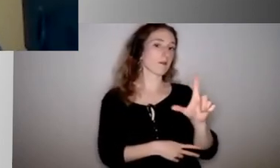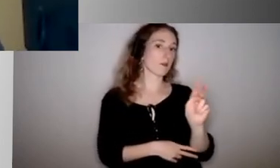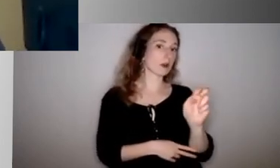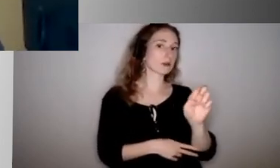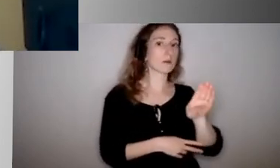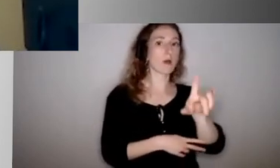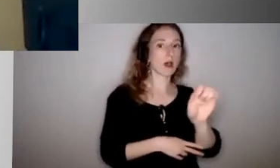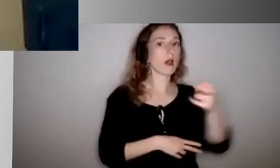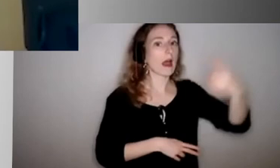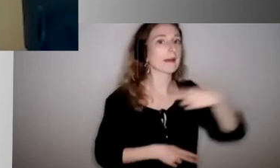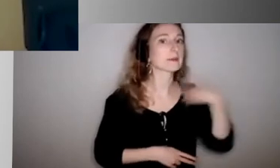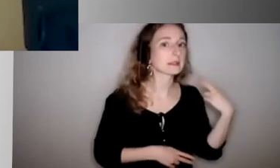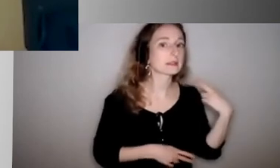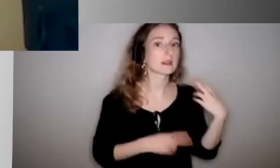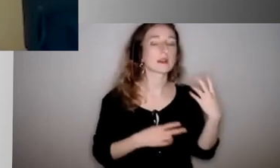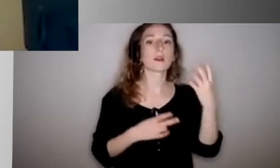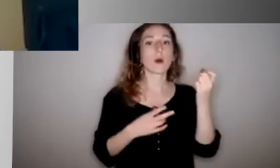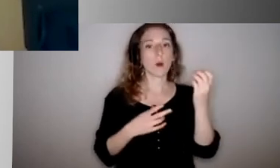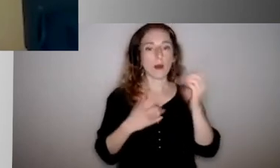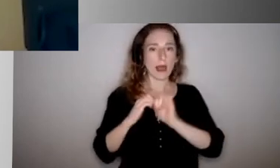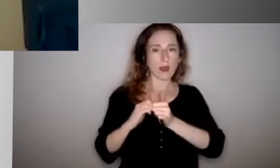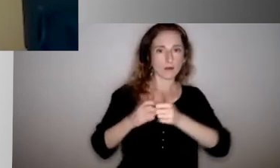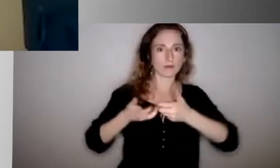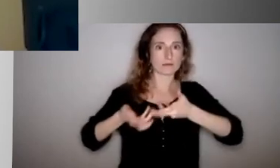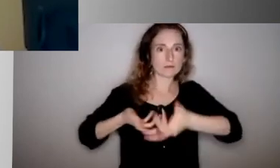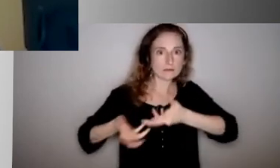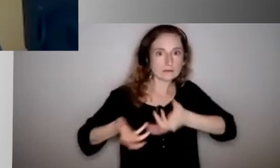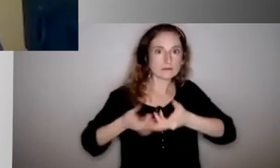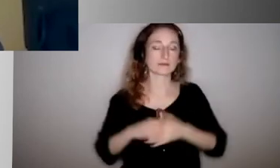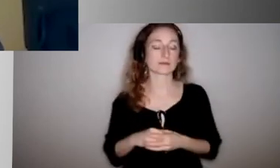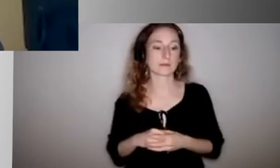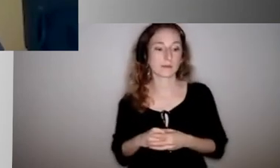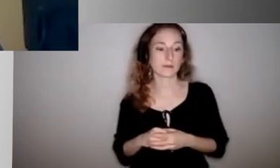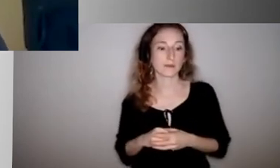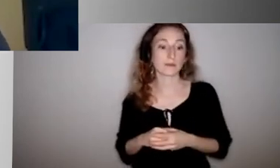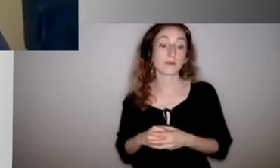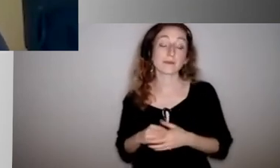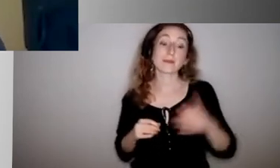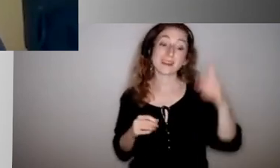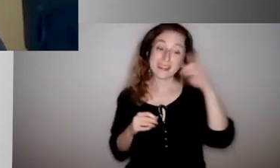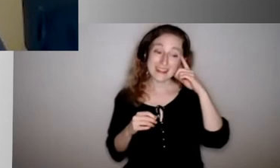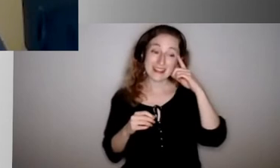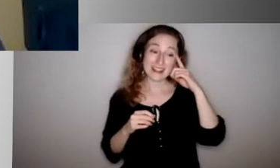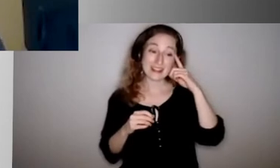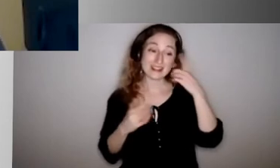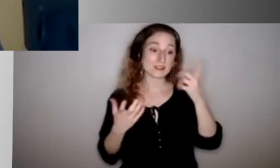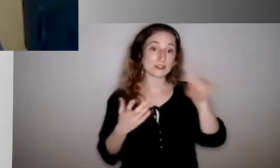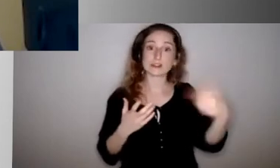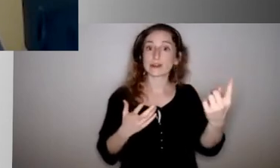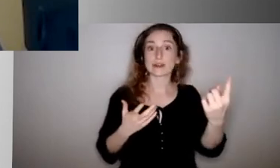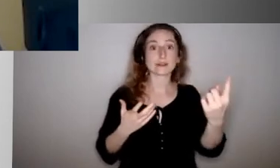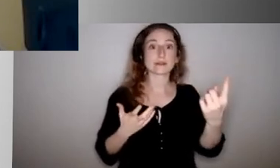to kind of help facilitate that. You know, and I think, I think just having those conversations with whoever